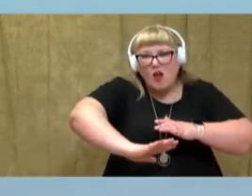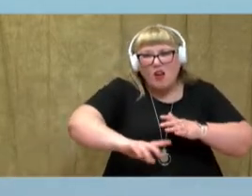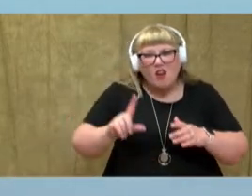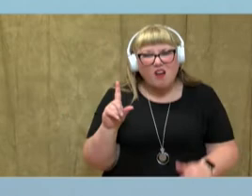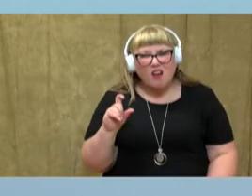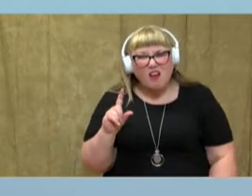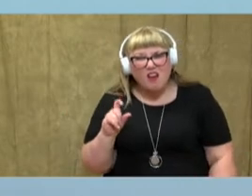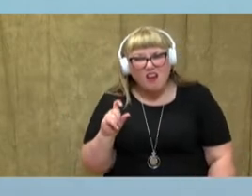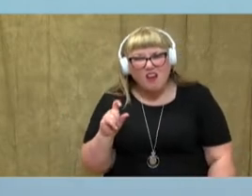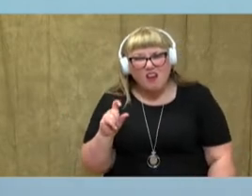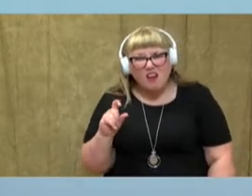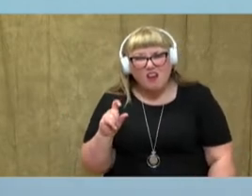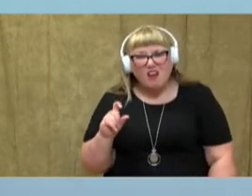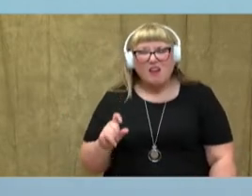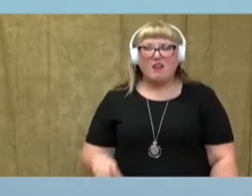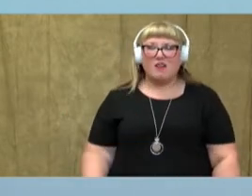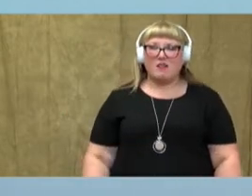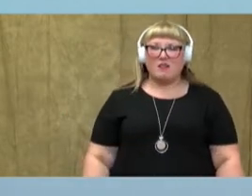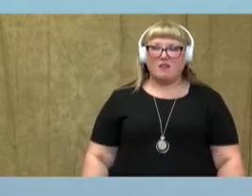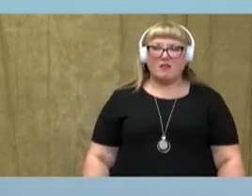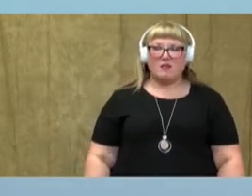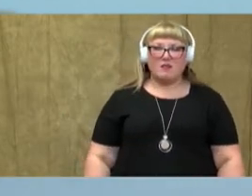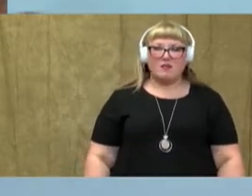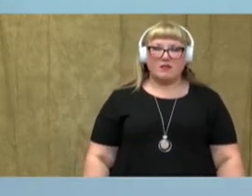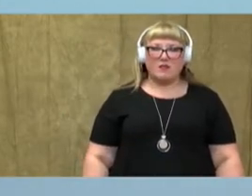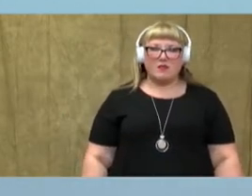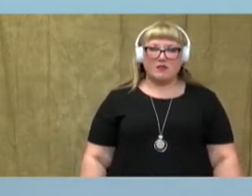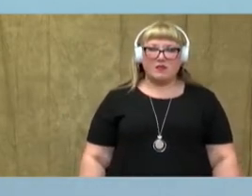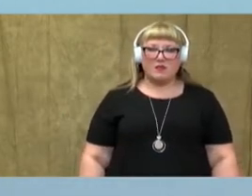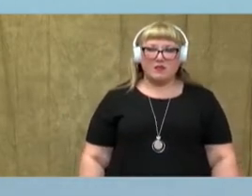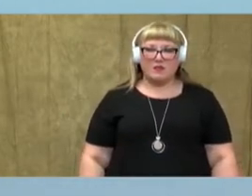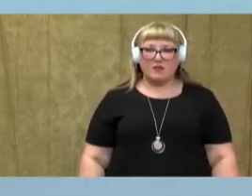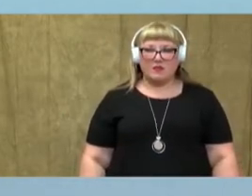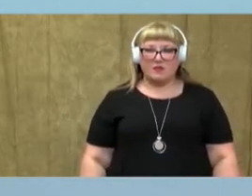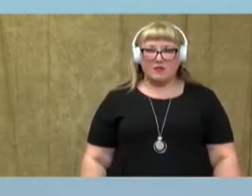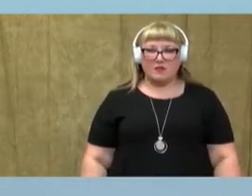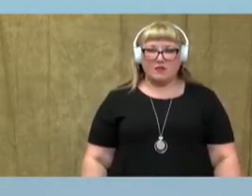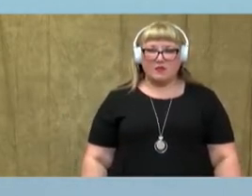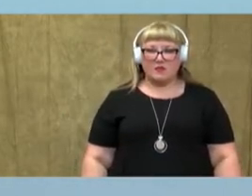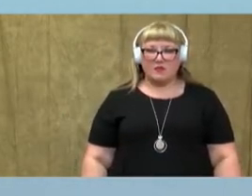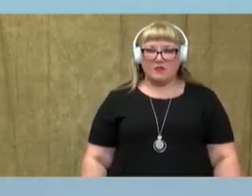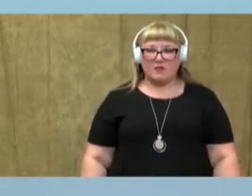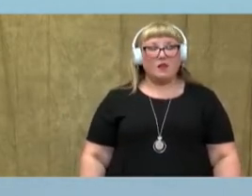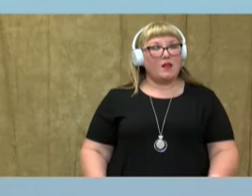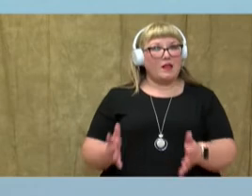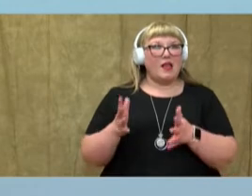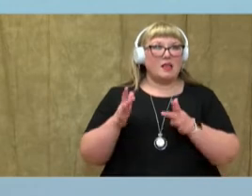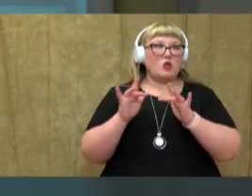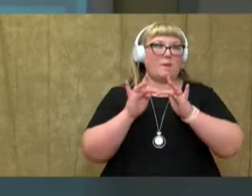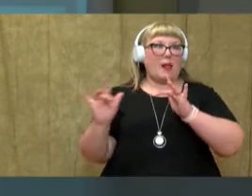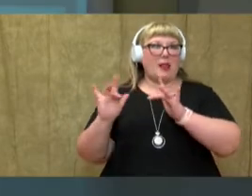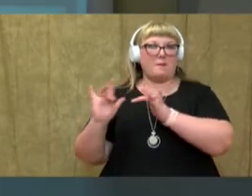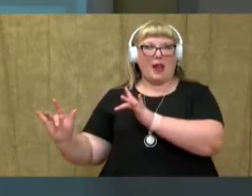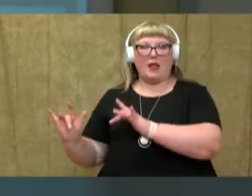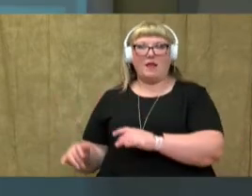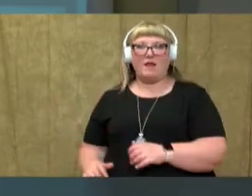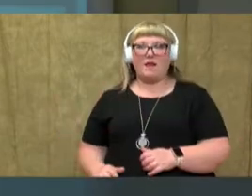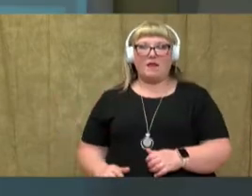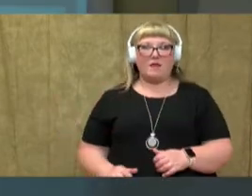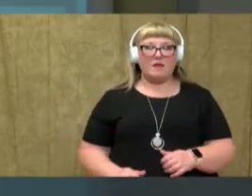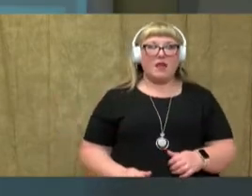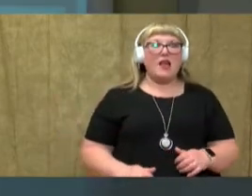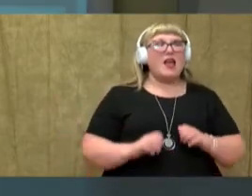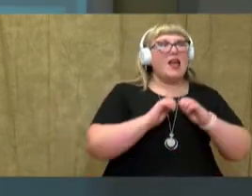fall onto the floor? All right. So, I left our words out. How did the